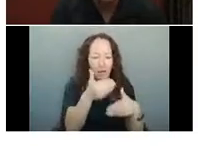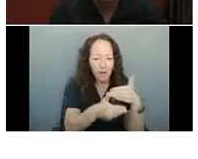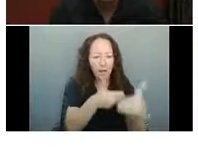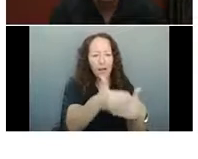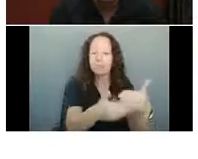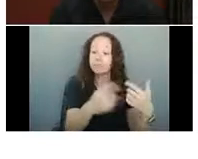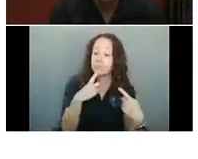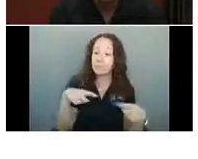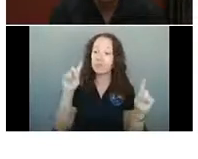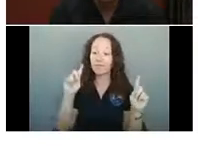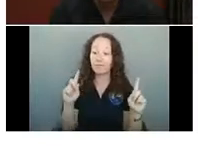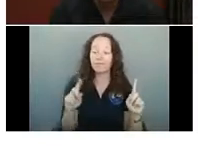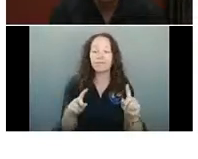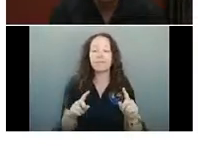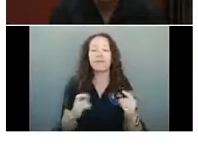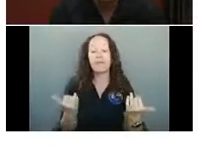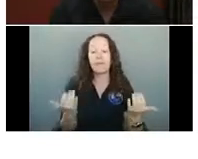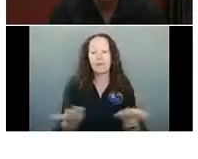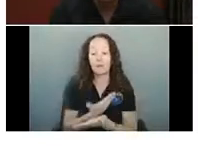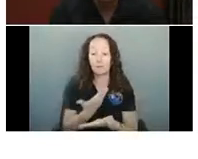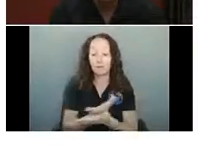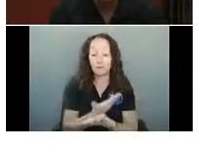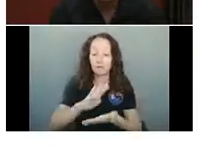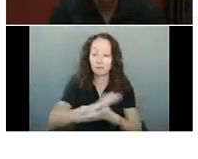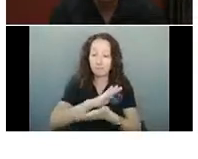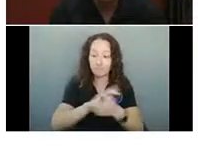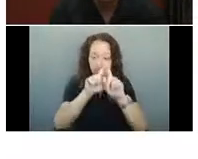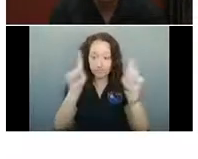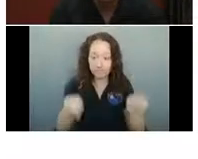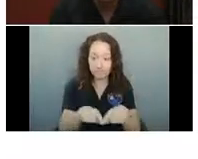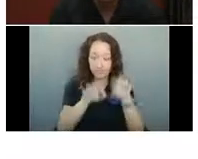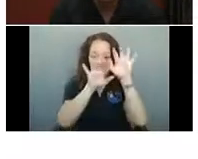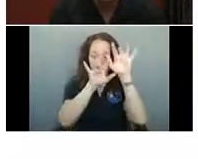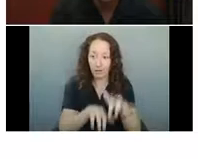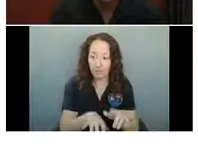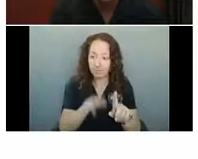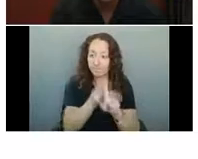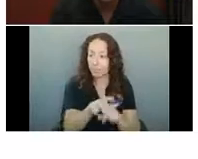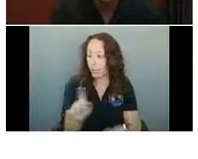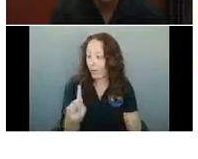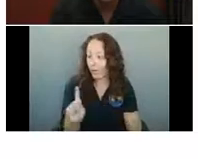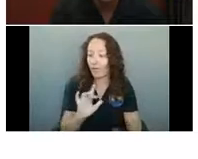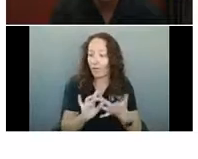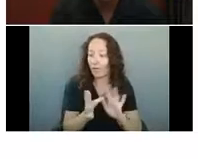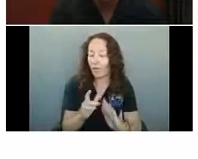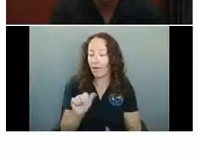attestation form that you would have to fill out on the ADHS website, a bar can